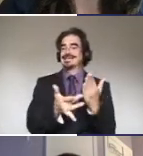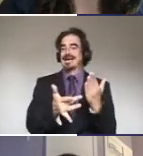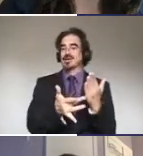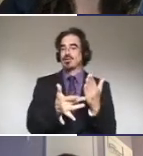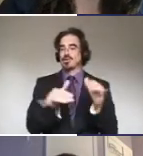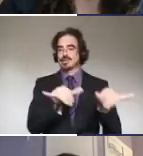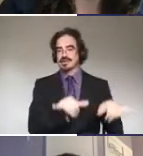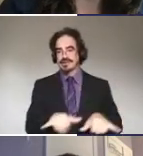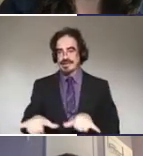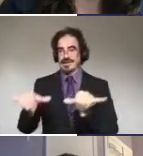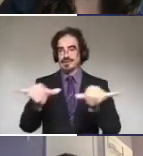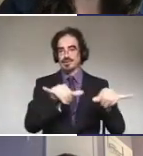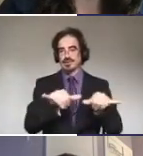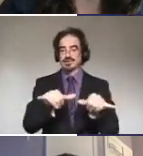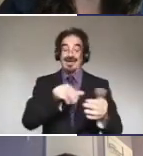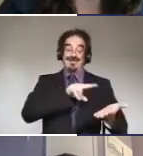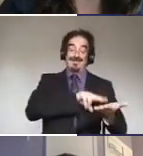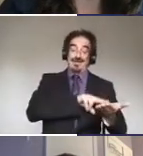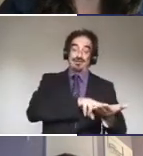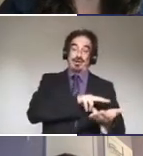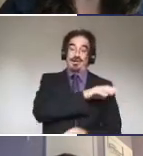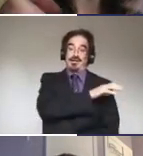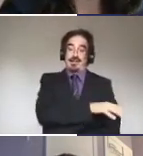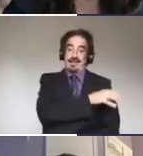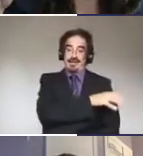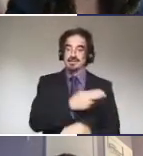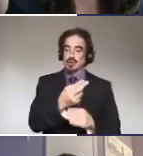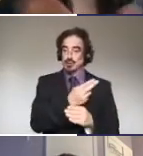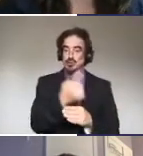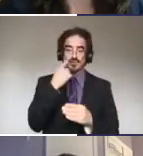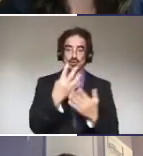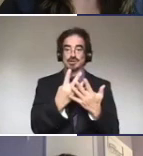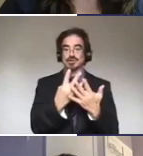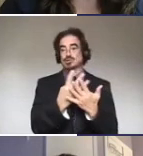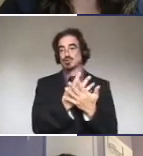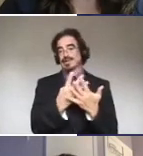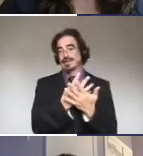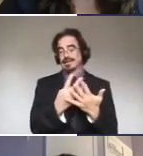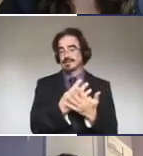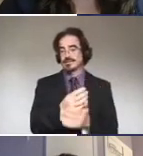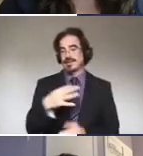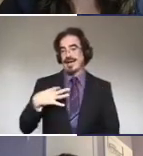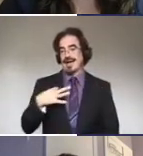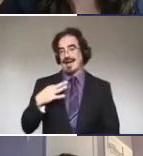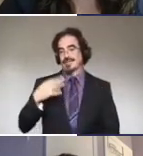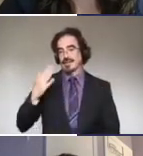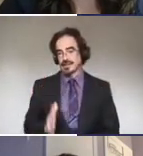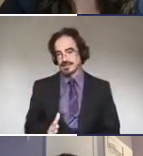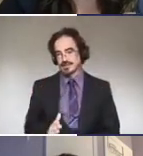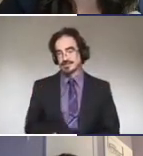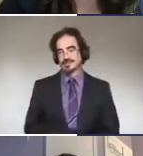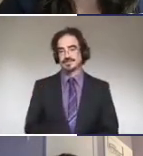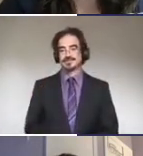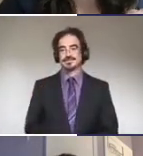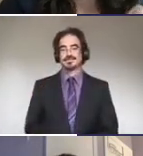which are what veterinary clinics use to screen their applicants. These, um,